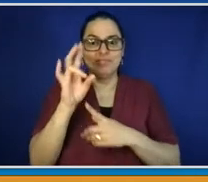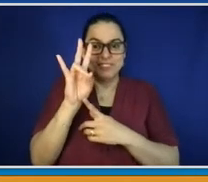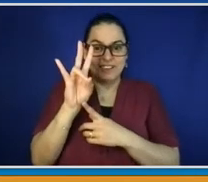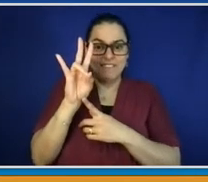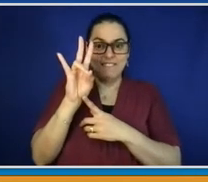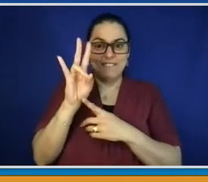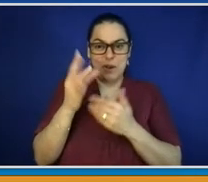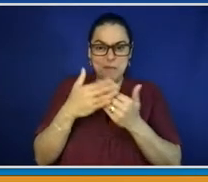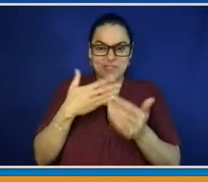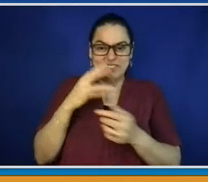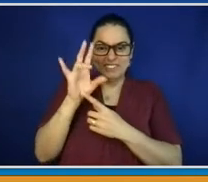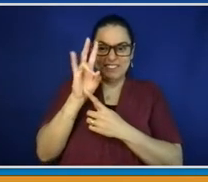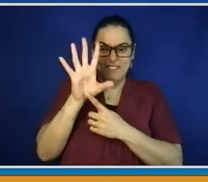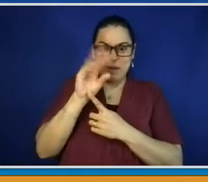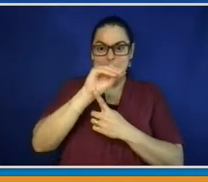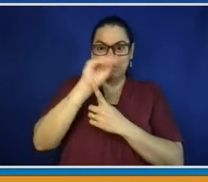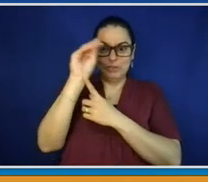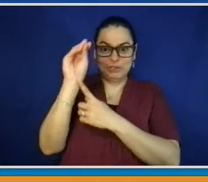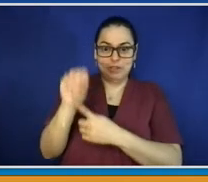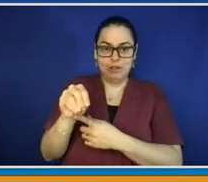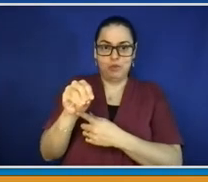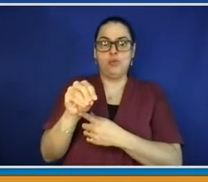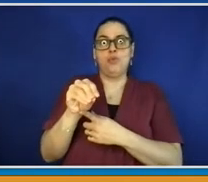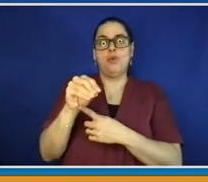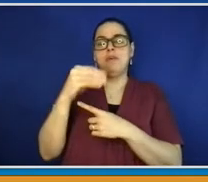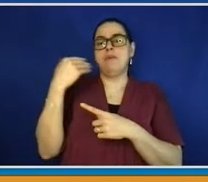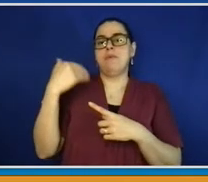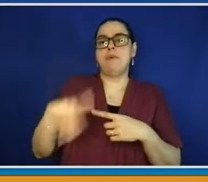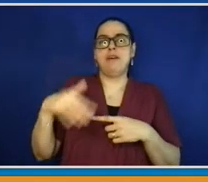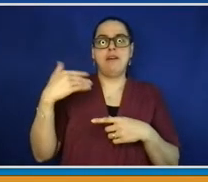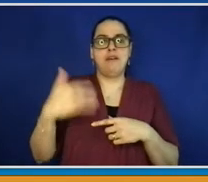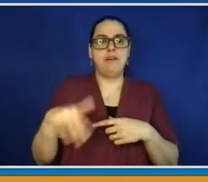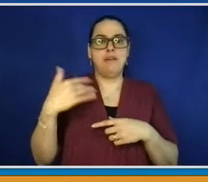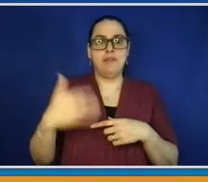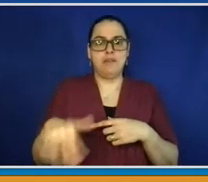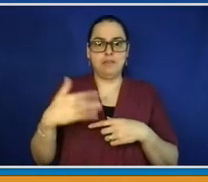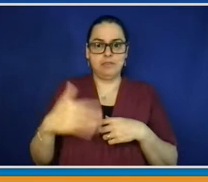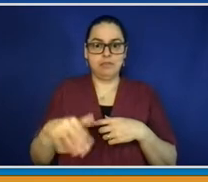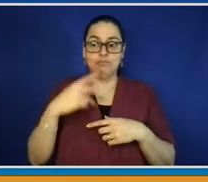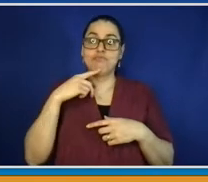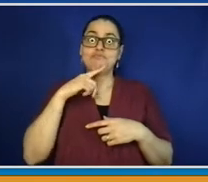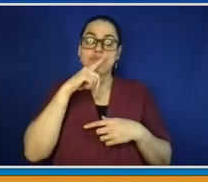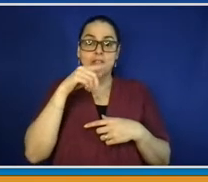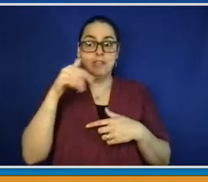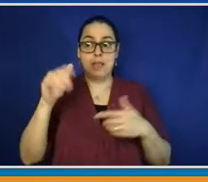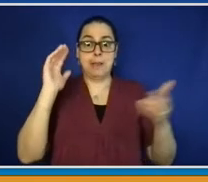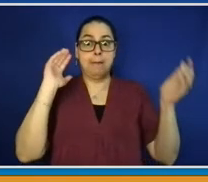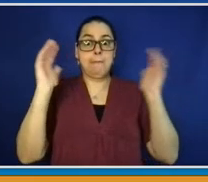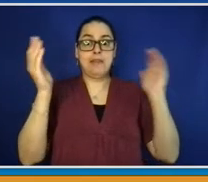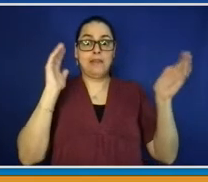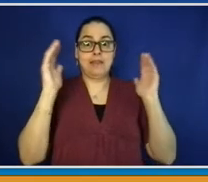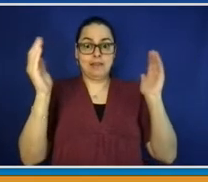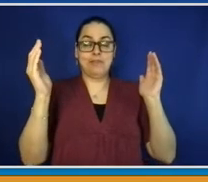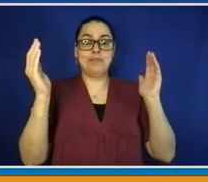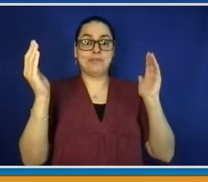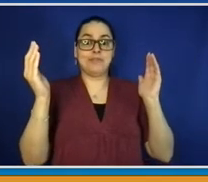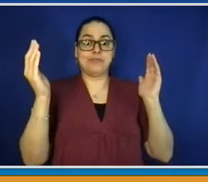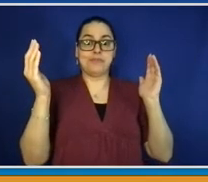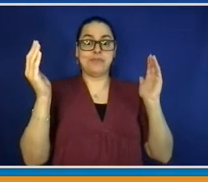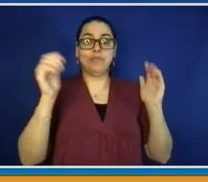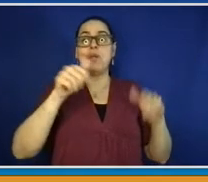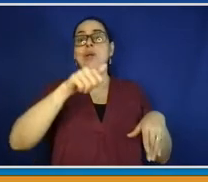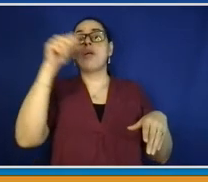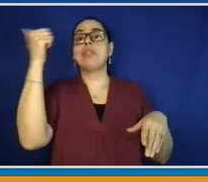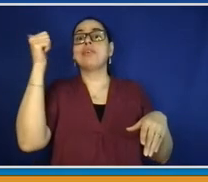is when you look at the different counties in New York State, only Nassau County has a slightly higher percentage rate. We are ahead of our